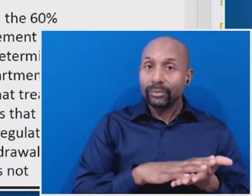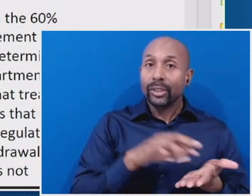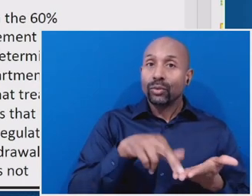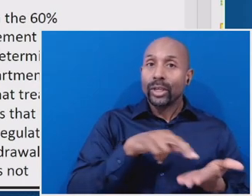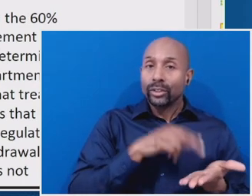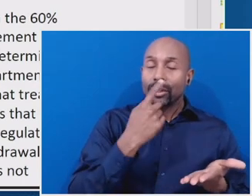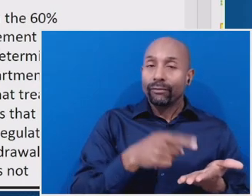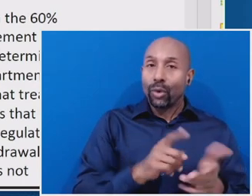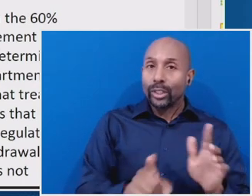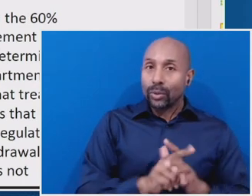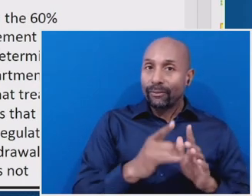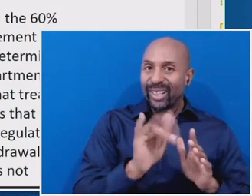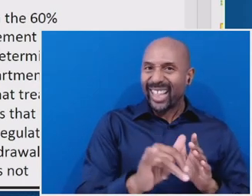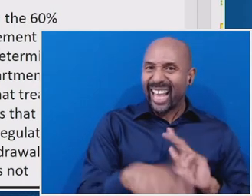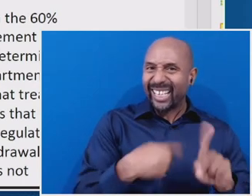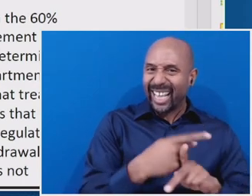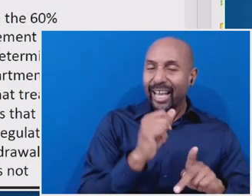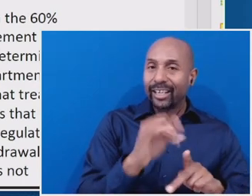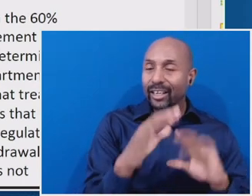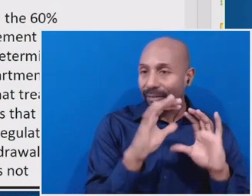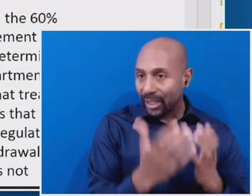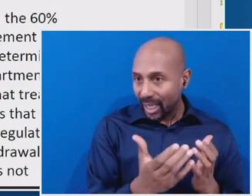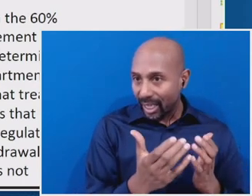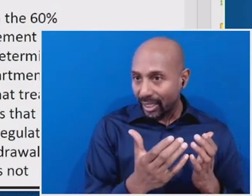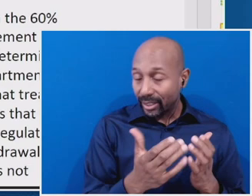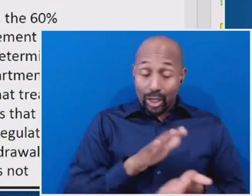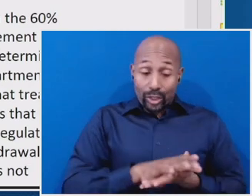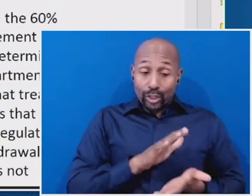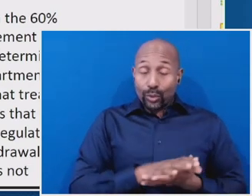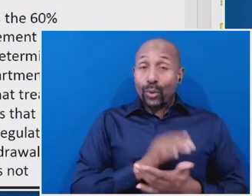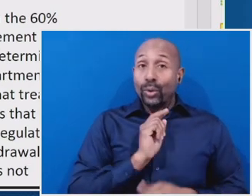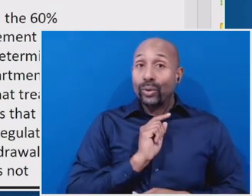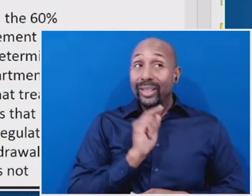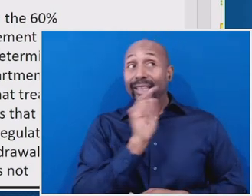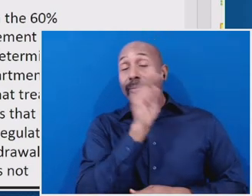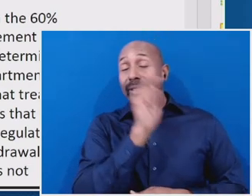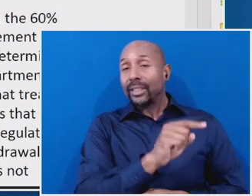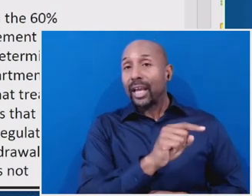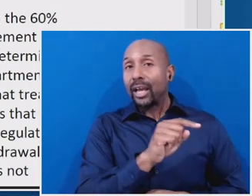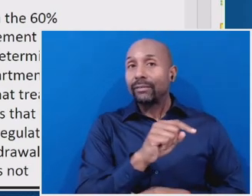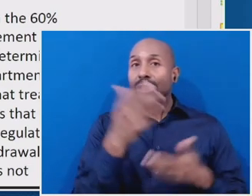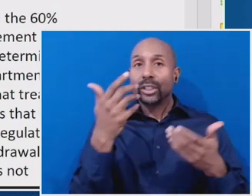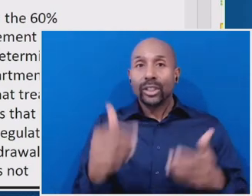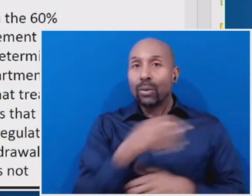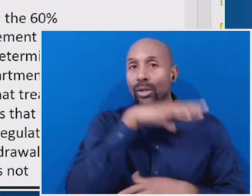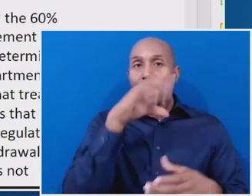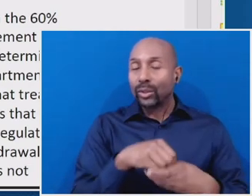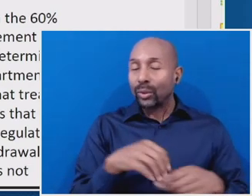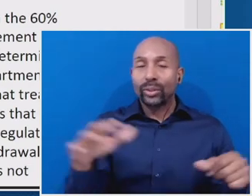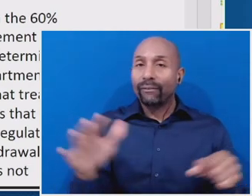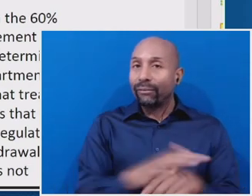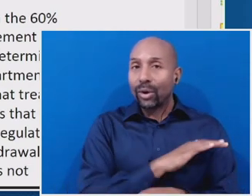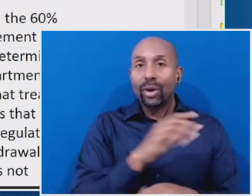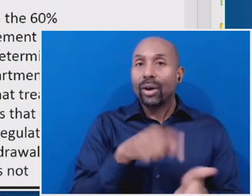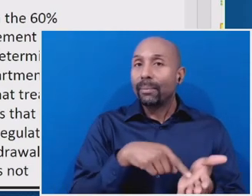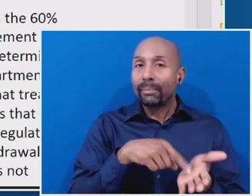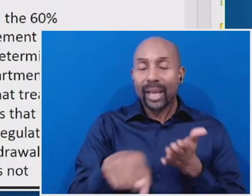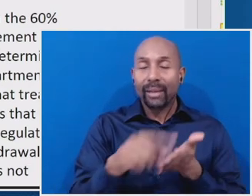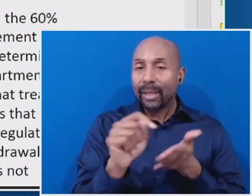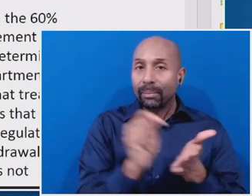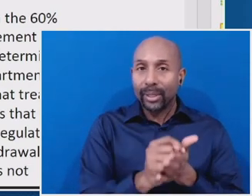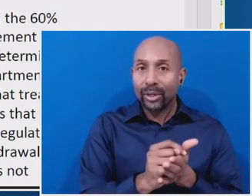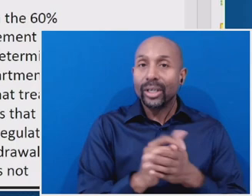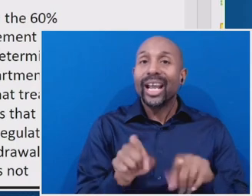rightly, um, would not, where a school rightly would not want to, um, to include the entire payment period in the denominator of the calculation